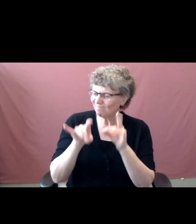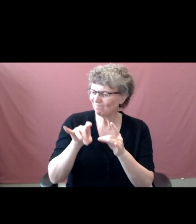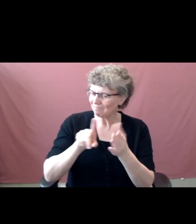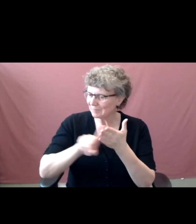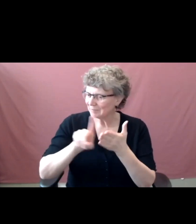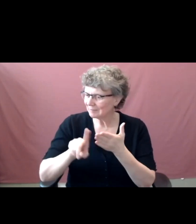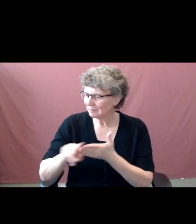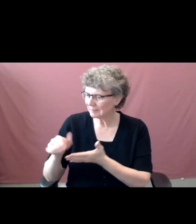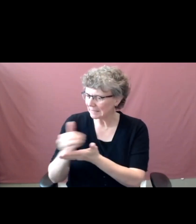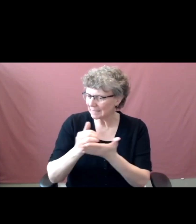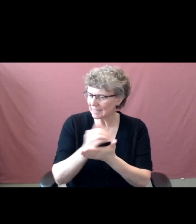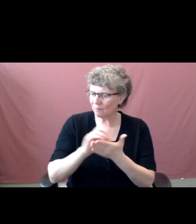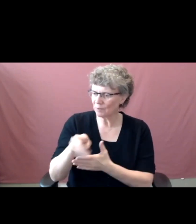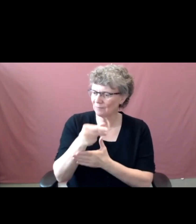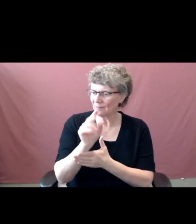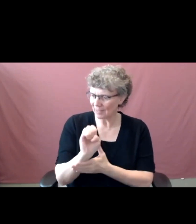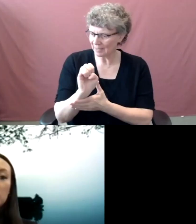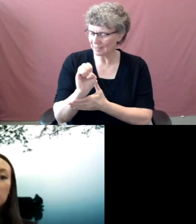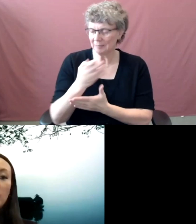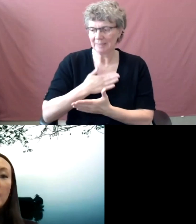get this wrong. Um, is it, is it Weiwei?